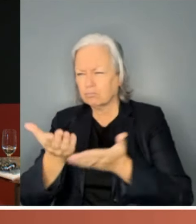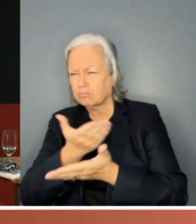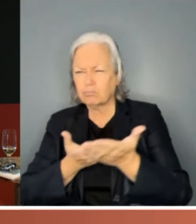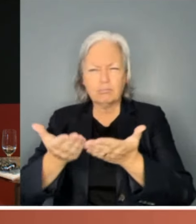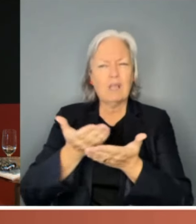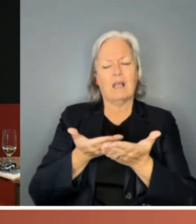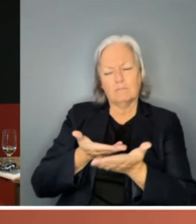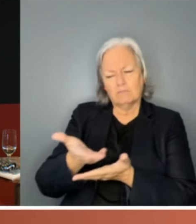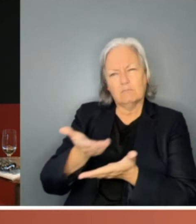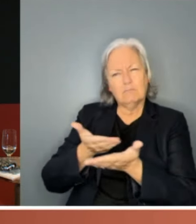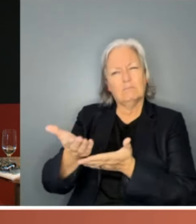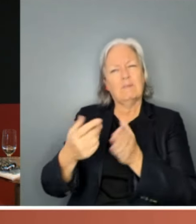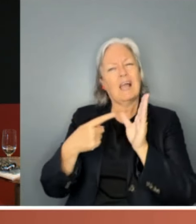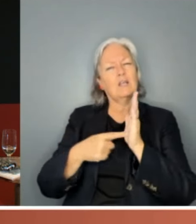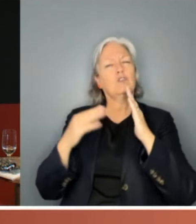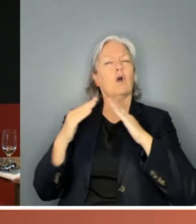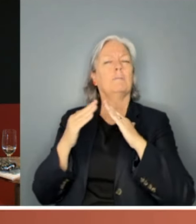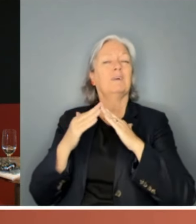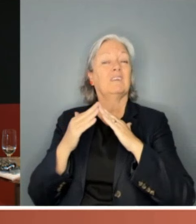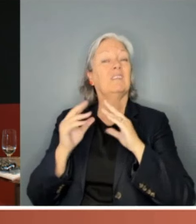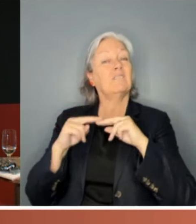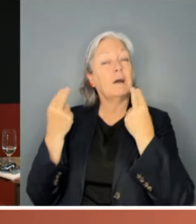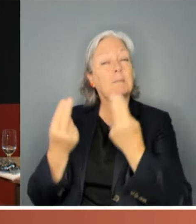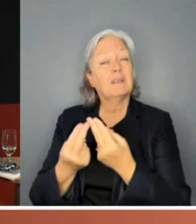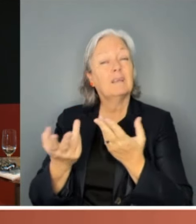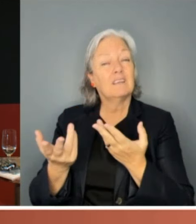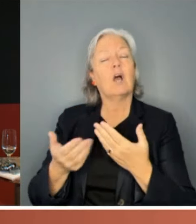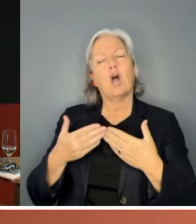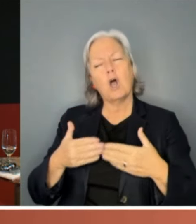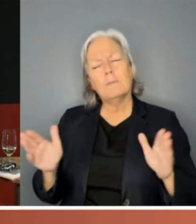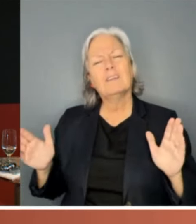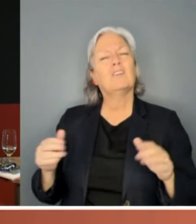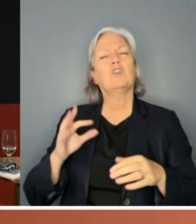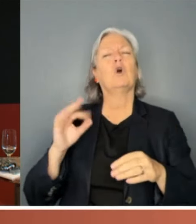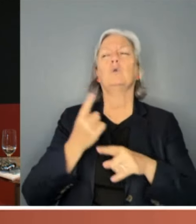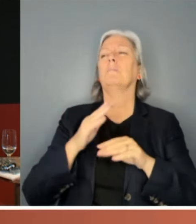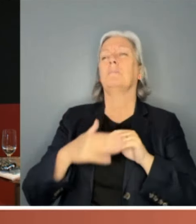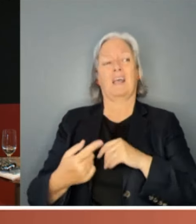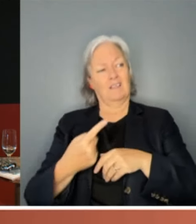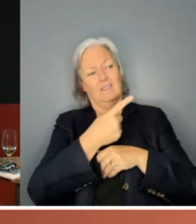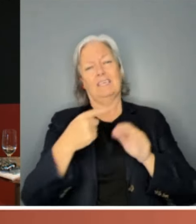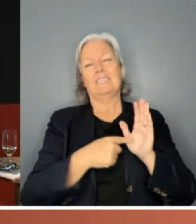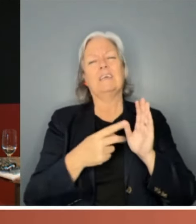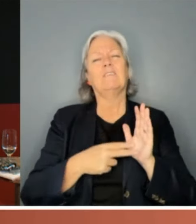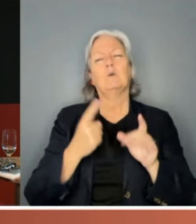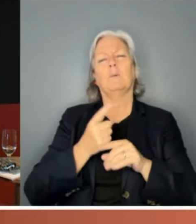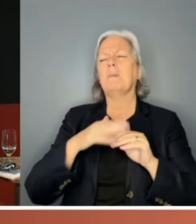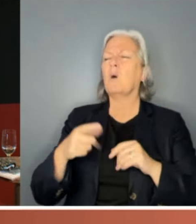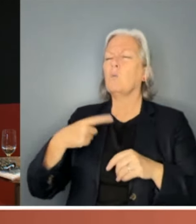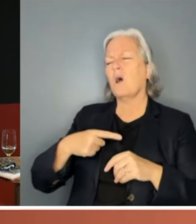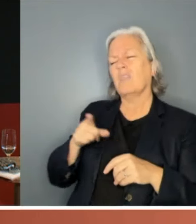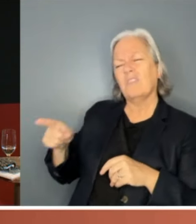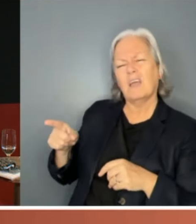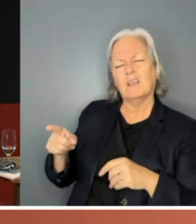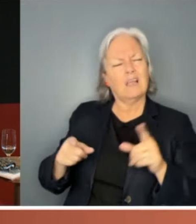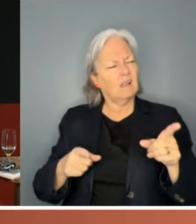you know, very open and not just talking about what's on the news, but discussing the whys and the hows, that sort of thing.